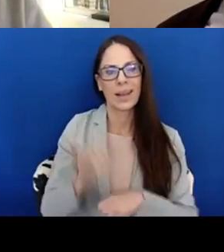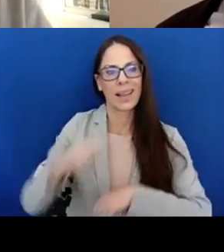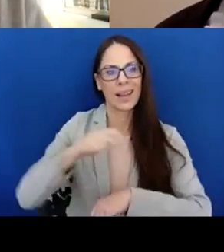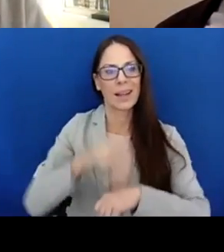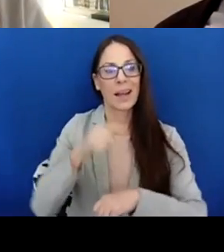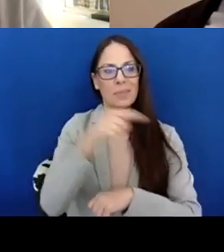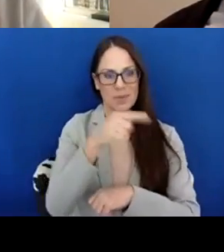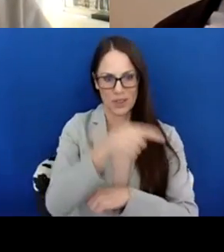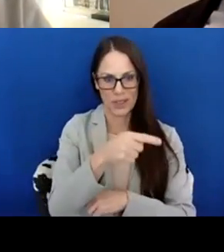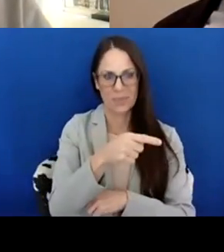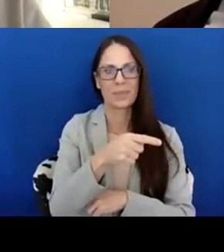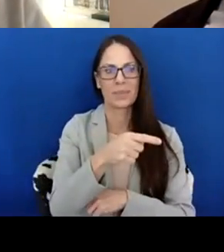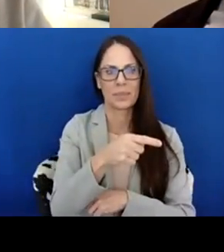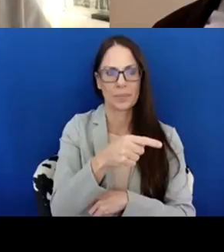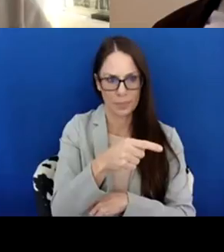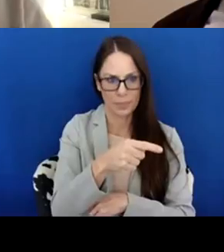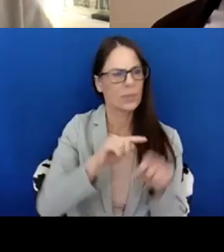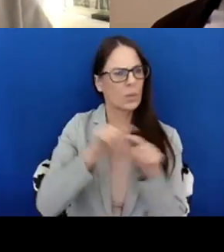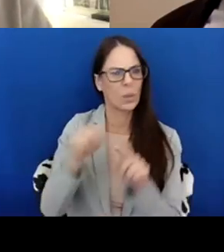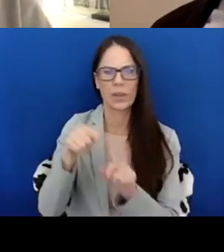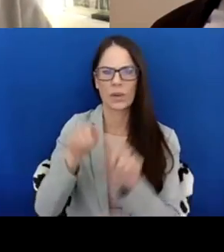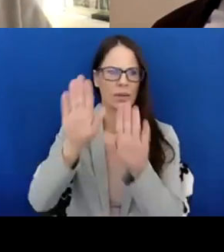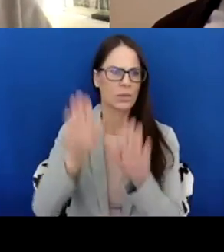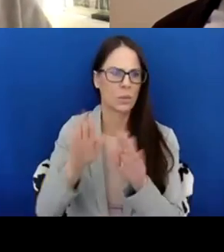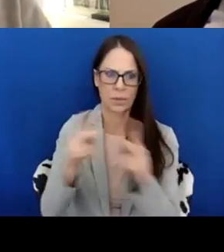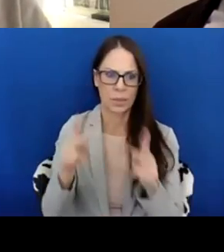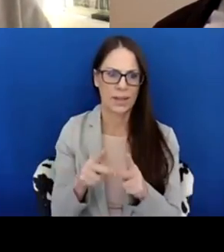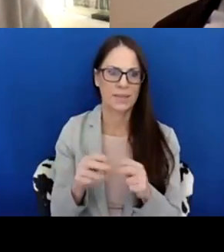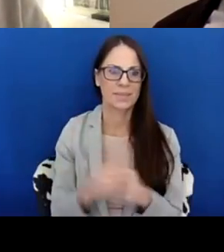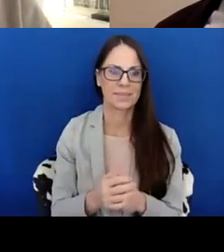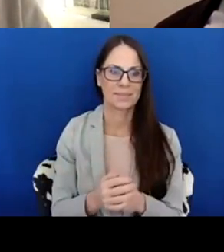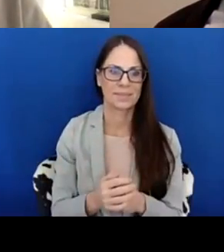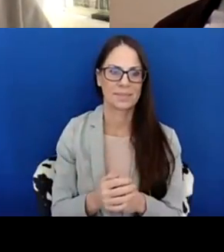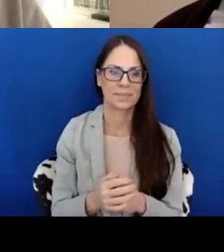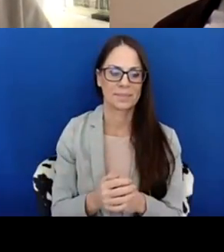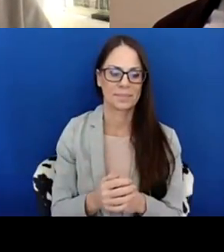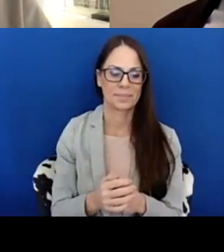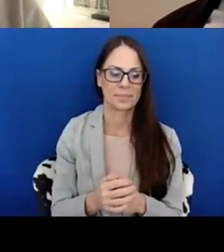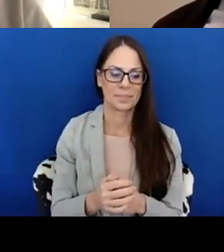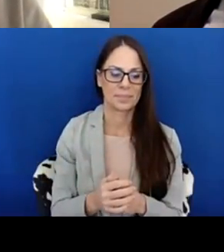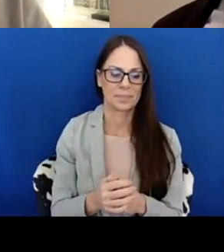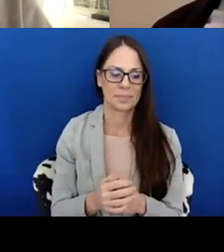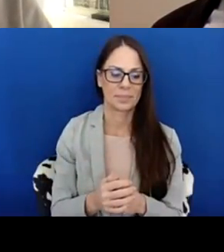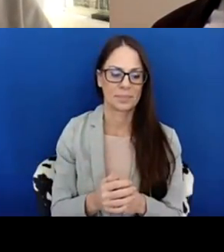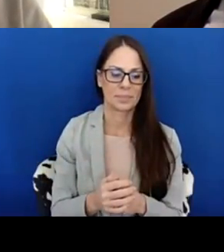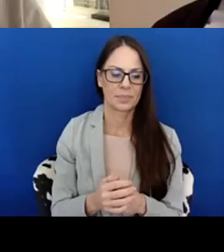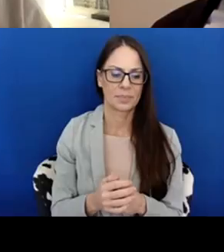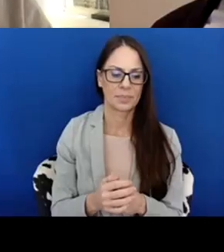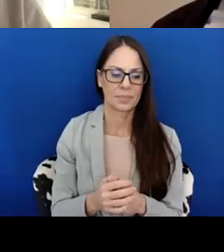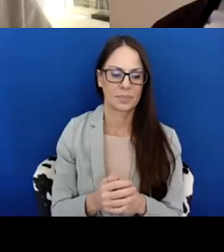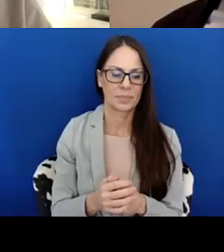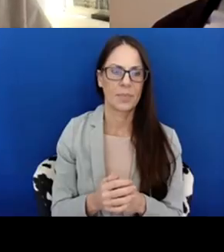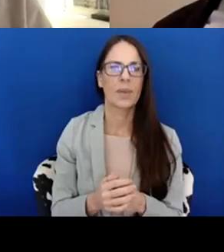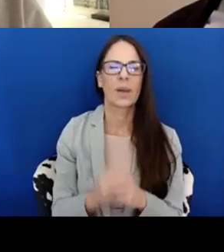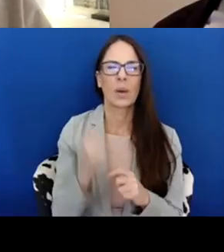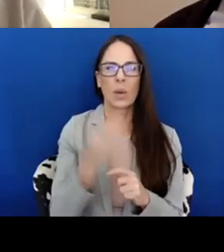went to, uh, this wonderful place. Um, and, uh, one of the things that I thought